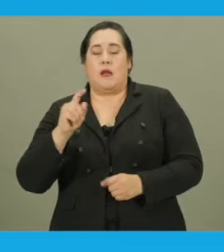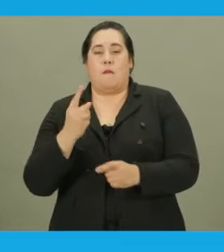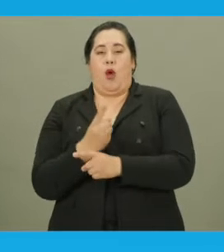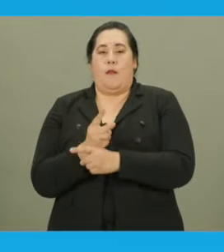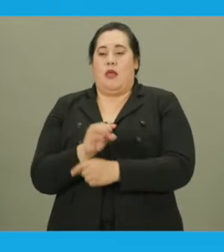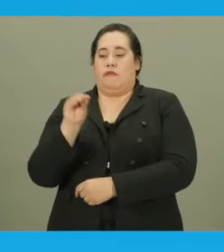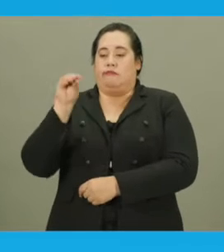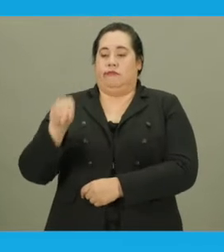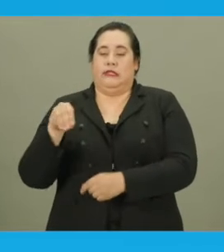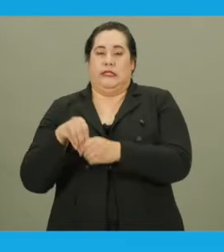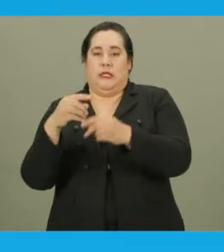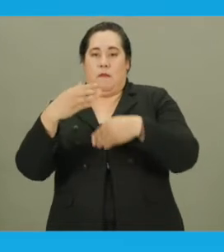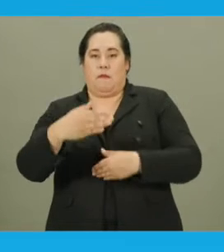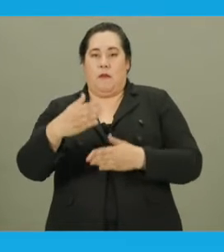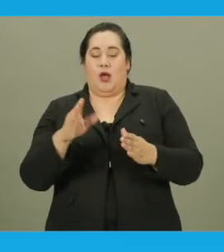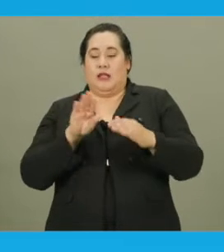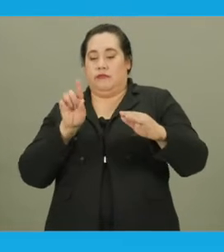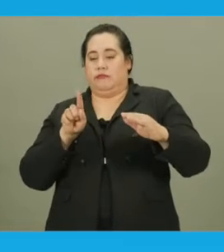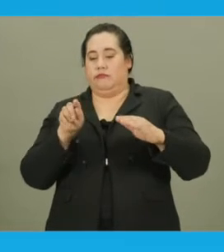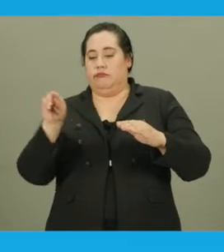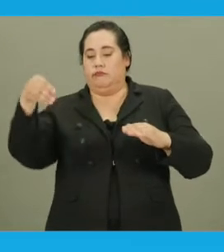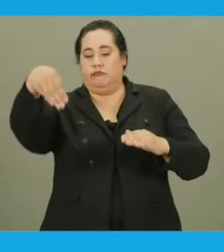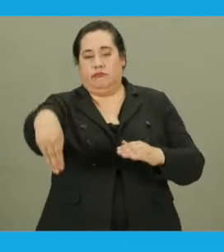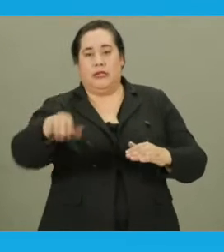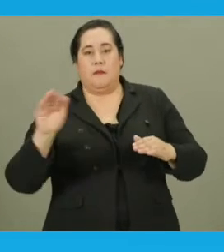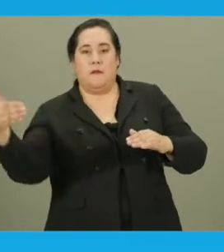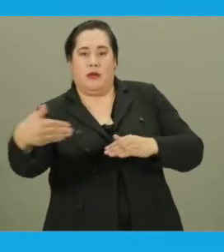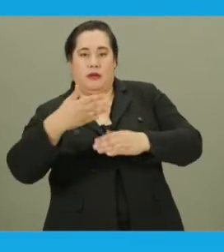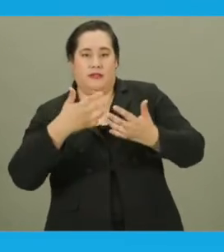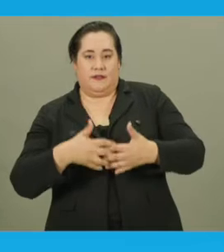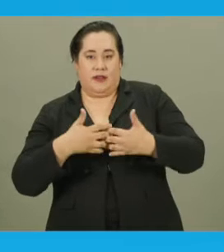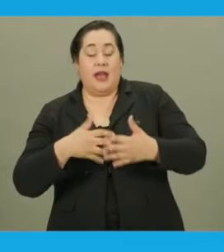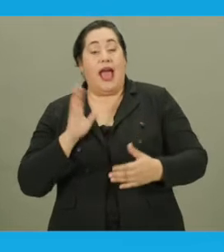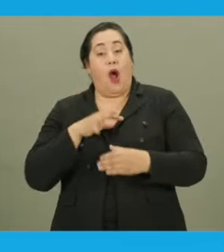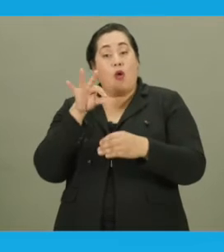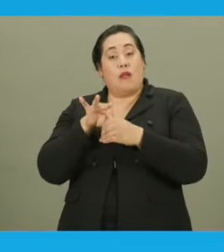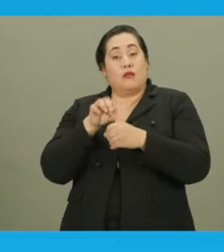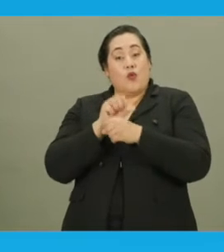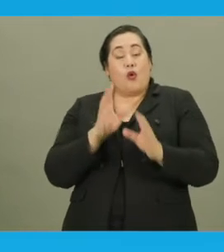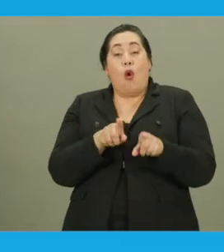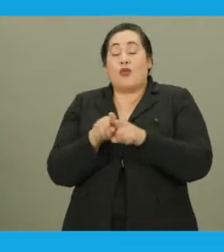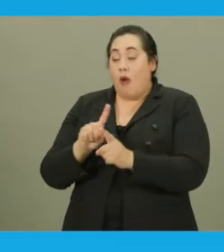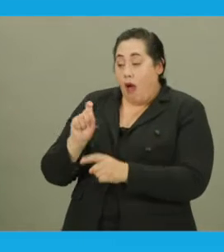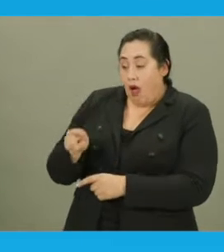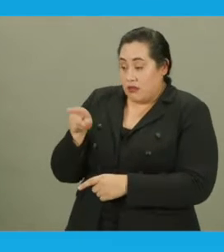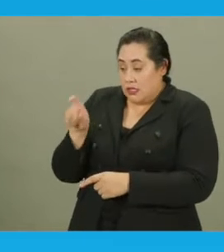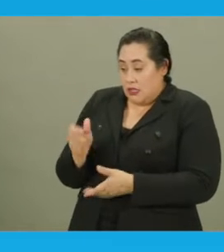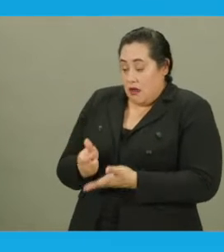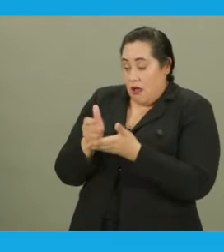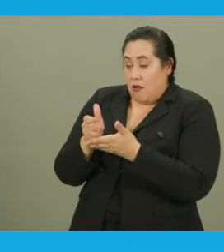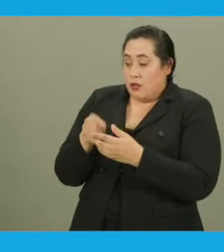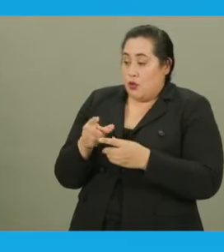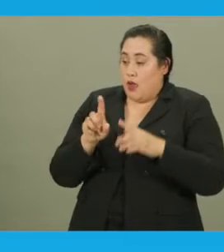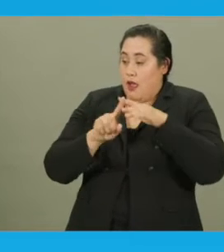properly cast into the ballot box located in the back of the ballot marking device. Our election worker also asked the voter if